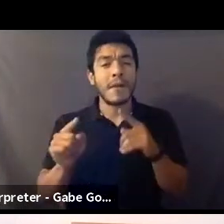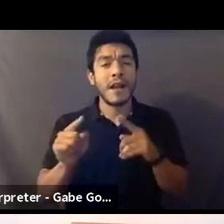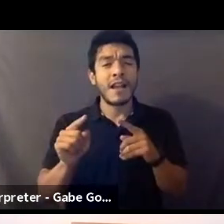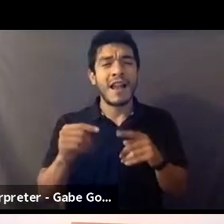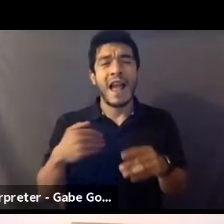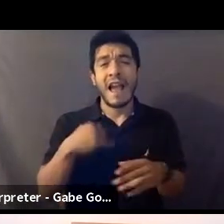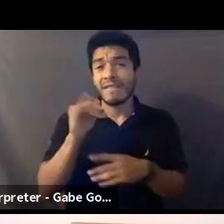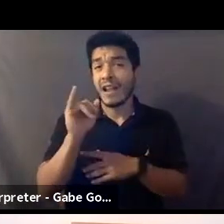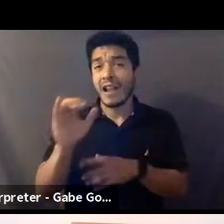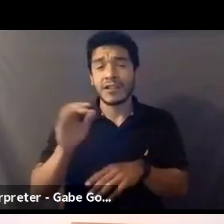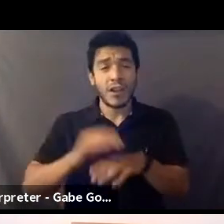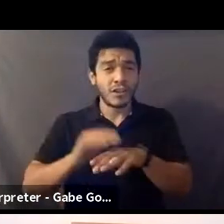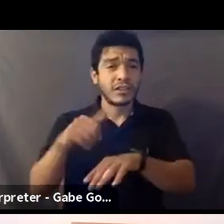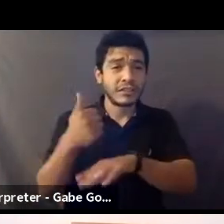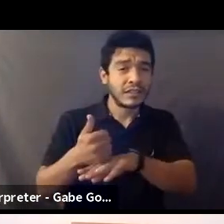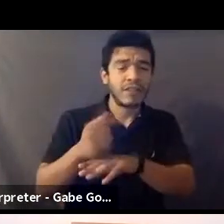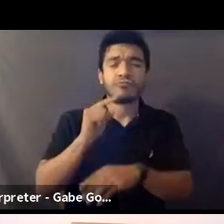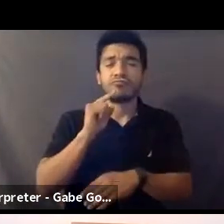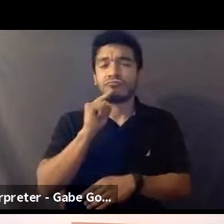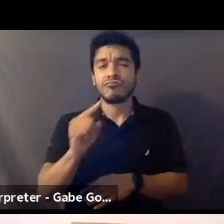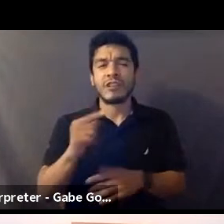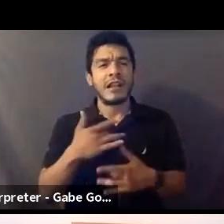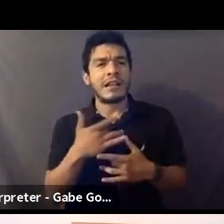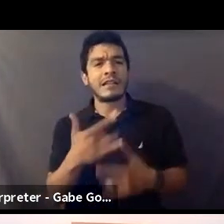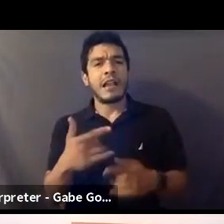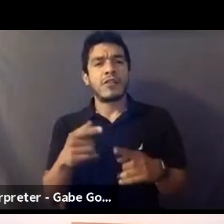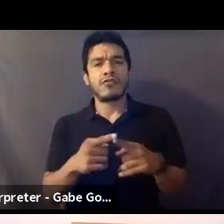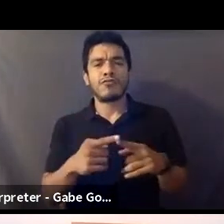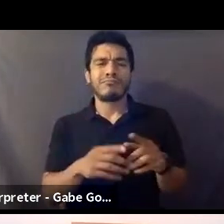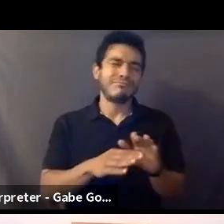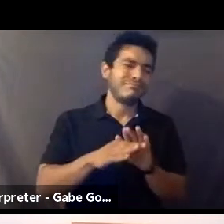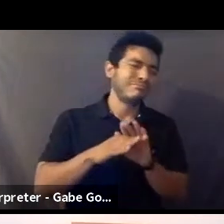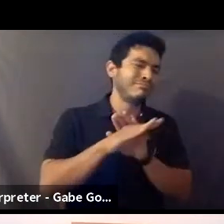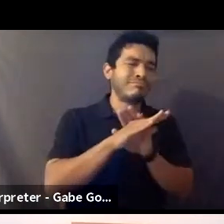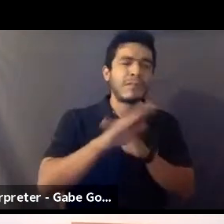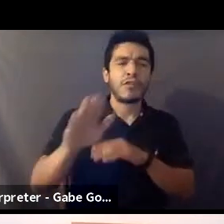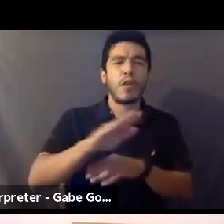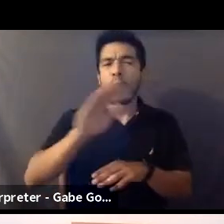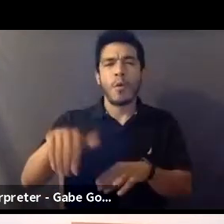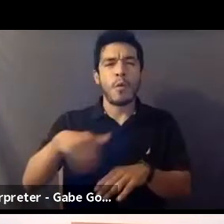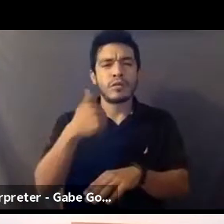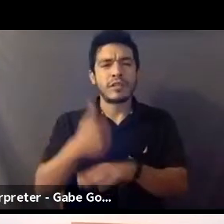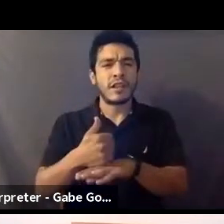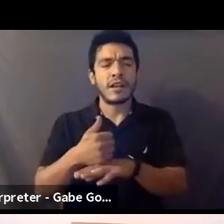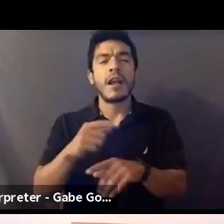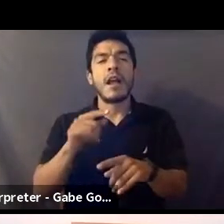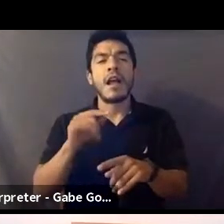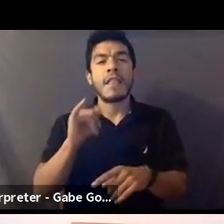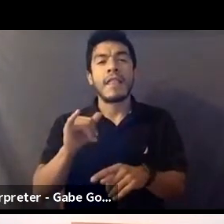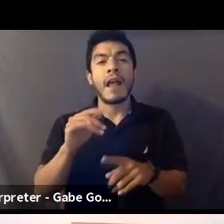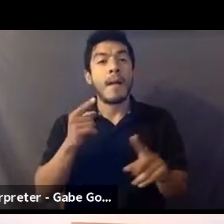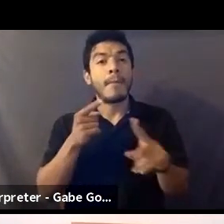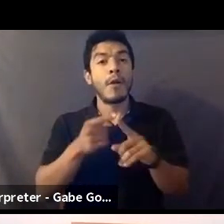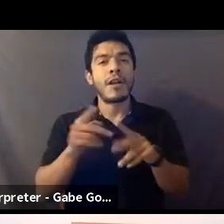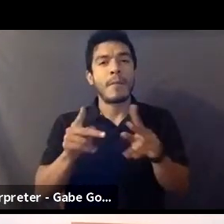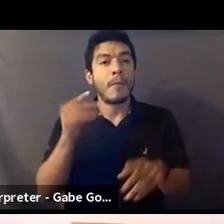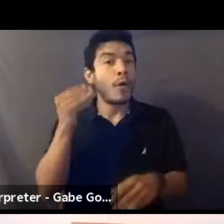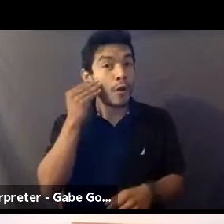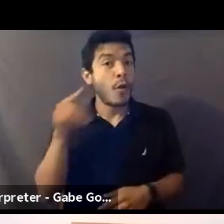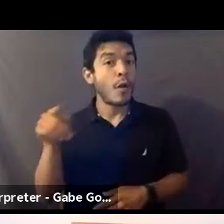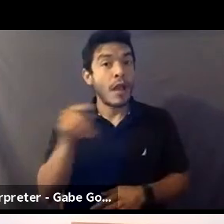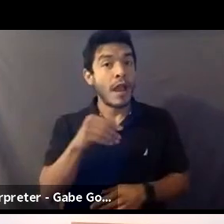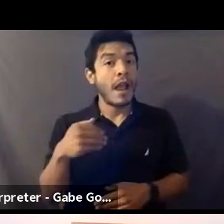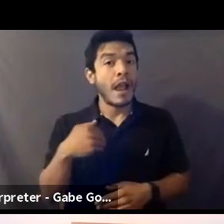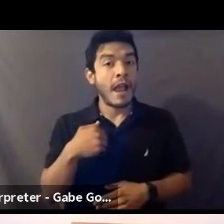coordinator on set really tends to elevate the entire set to a point that people know that there is, um,